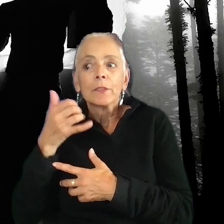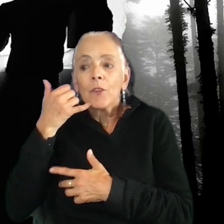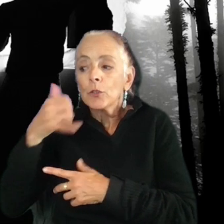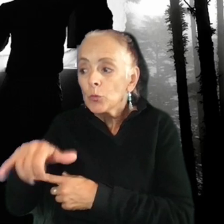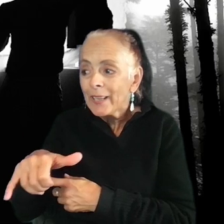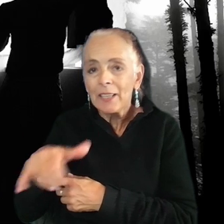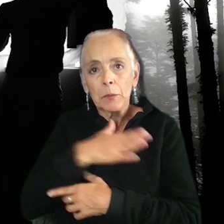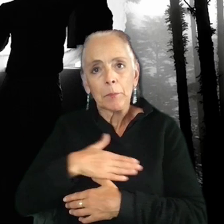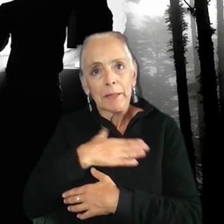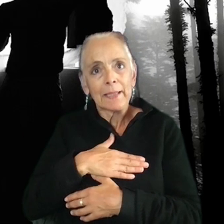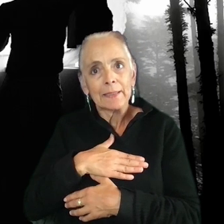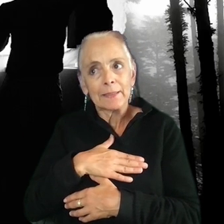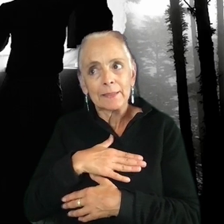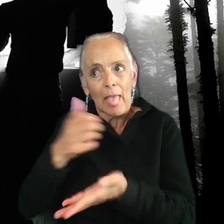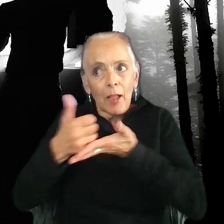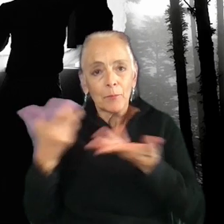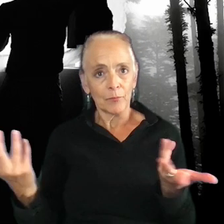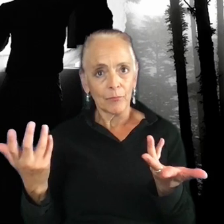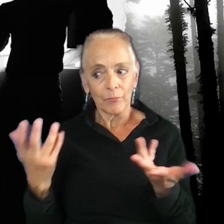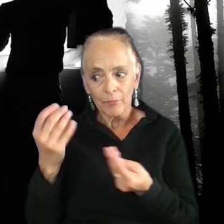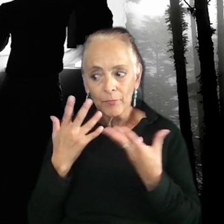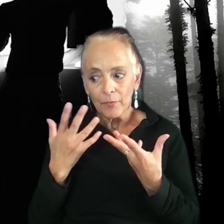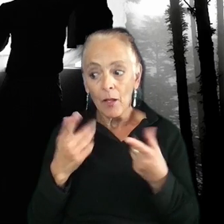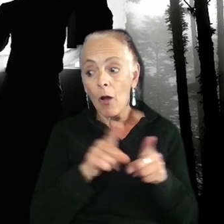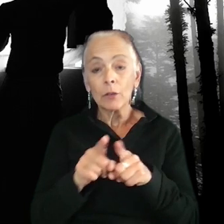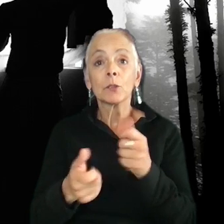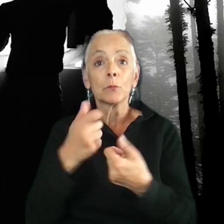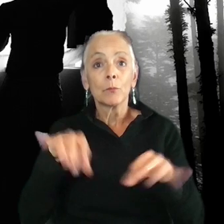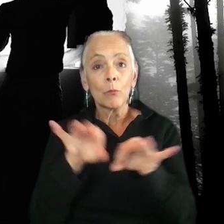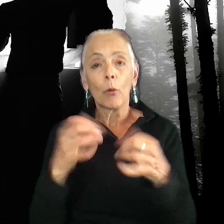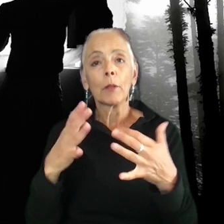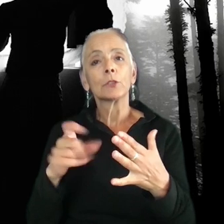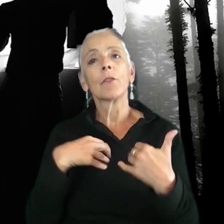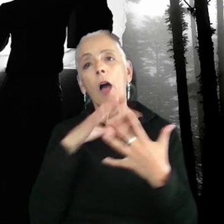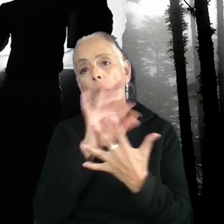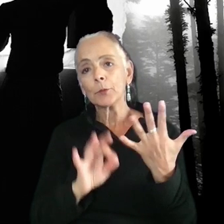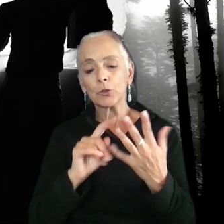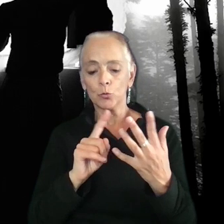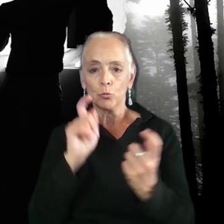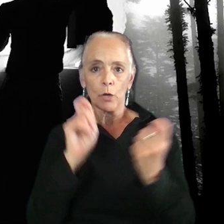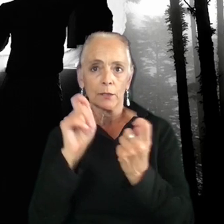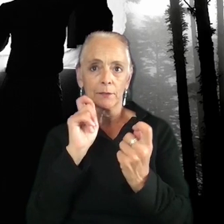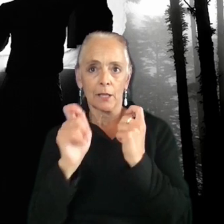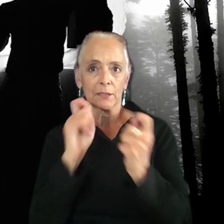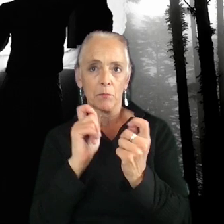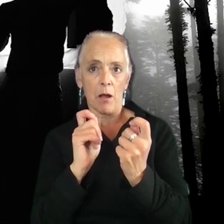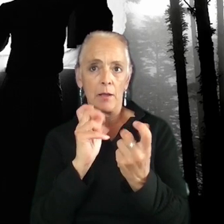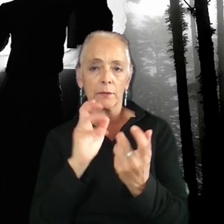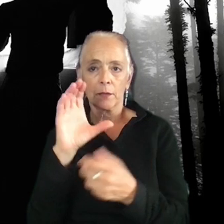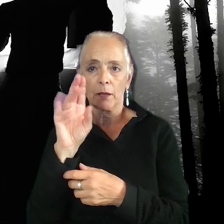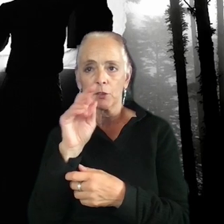caption it. Help a girl out. And most importantly, give players the options to customize the captions, which is